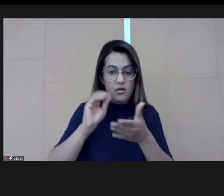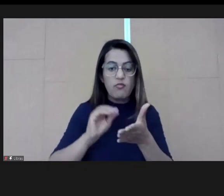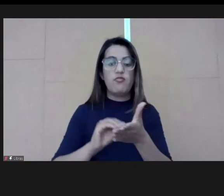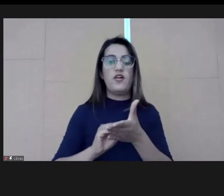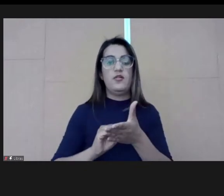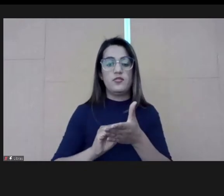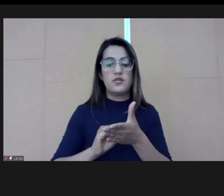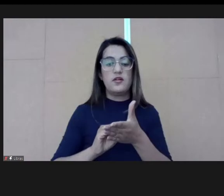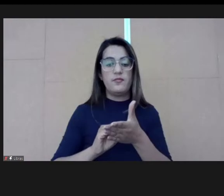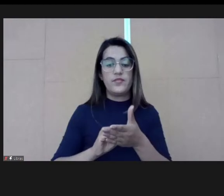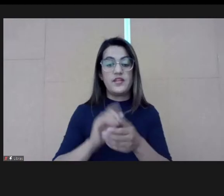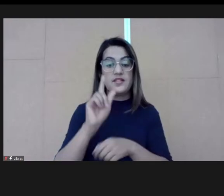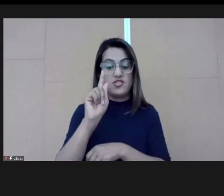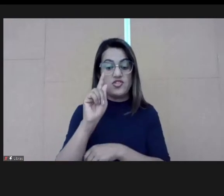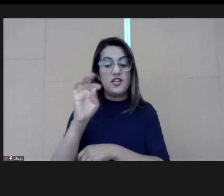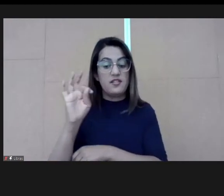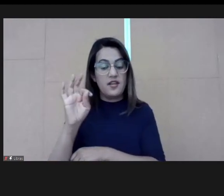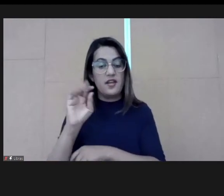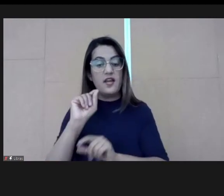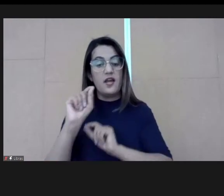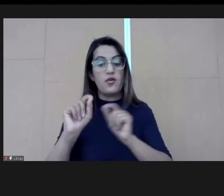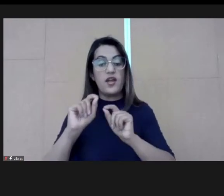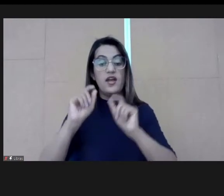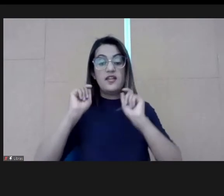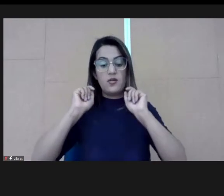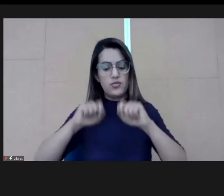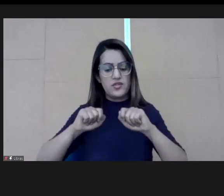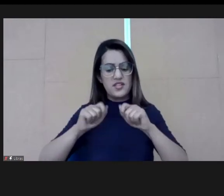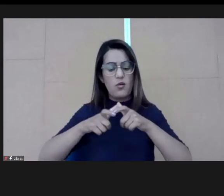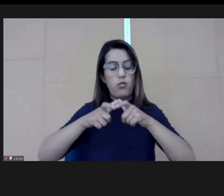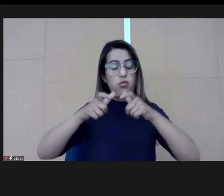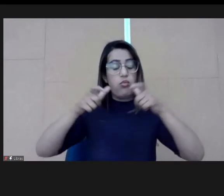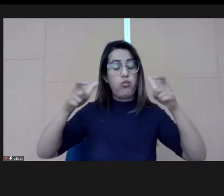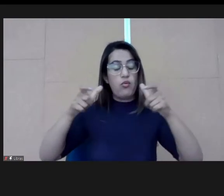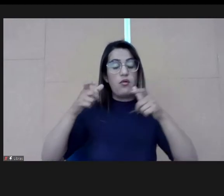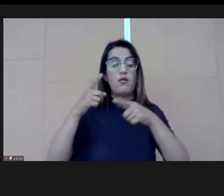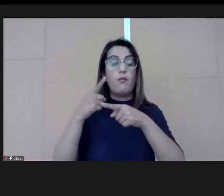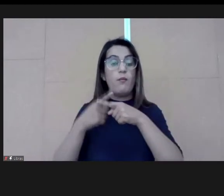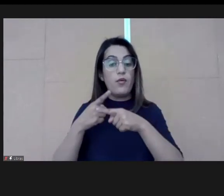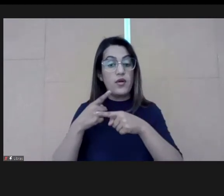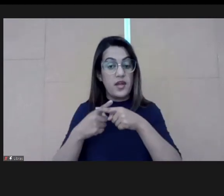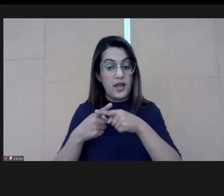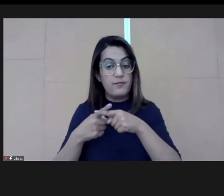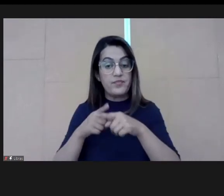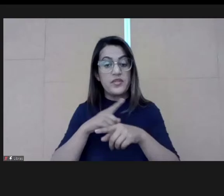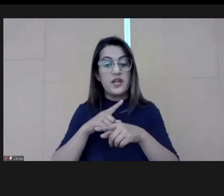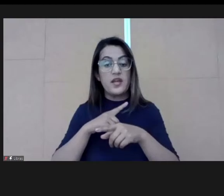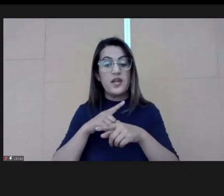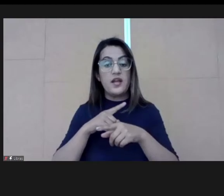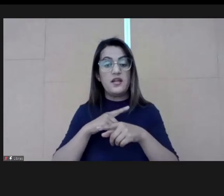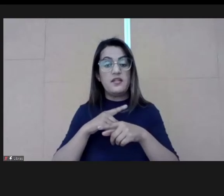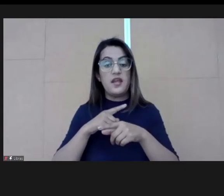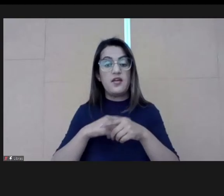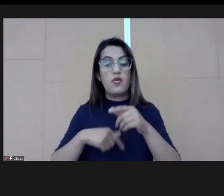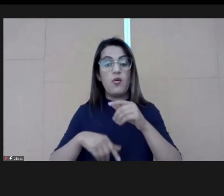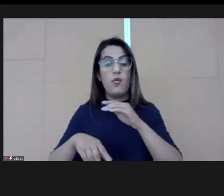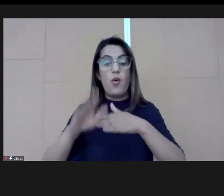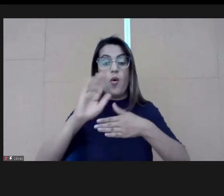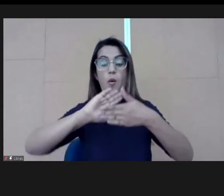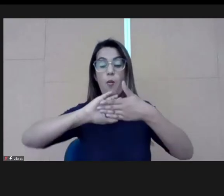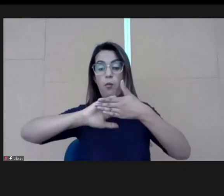bring a transformation. I think this working group has a huge potential, because